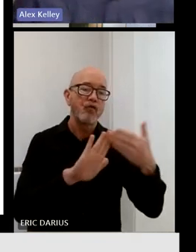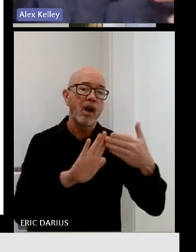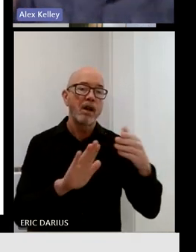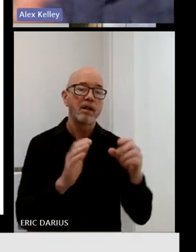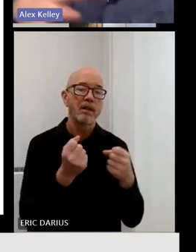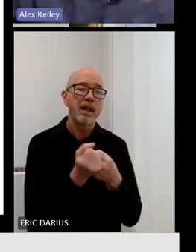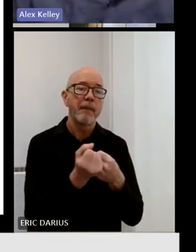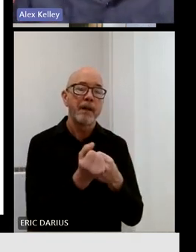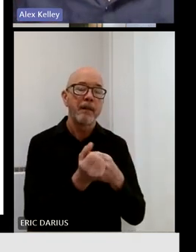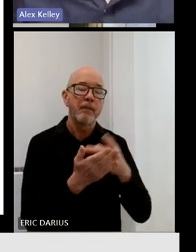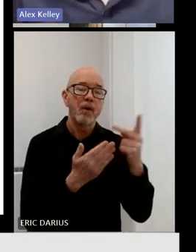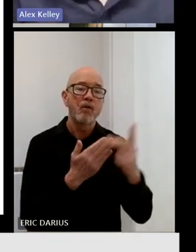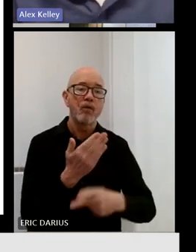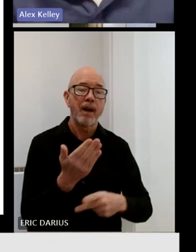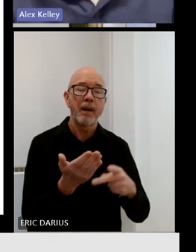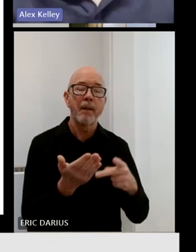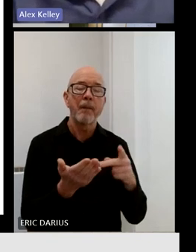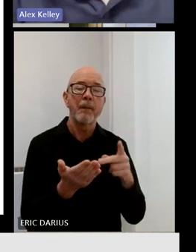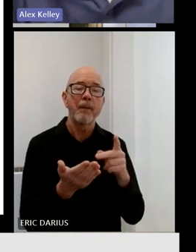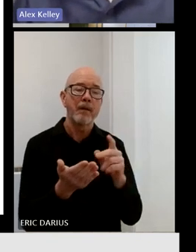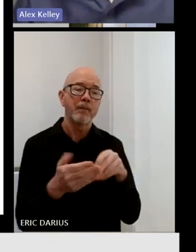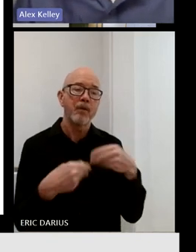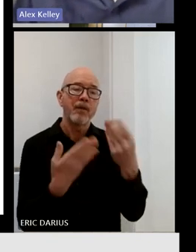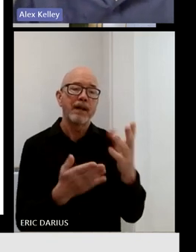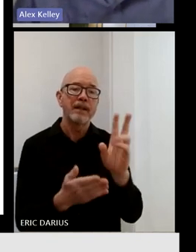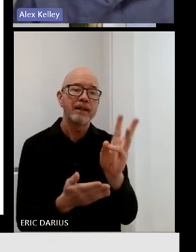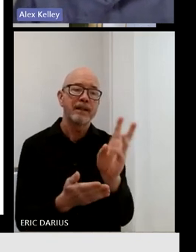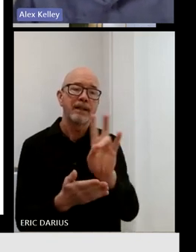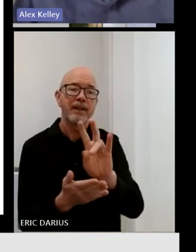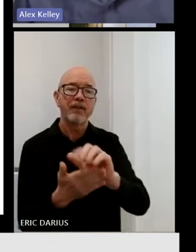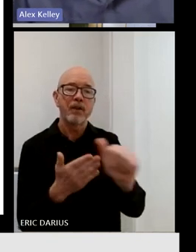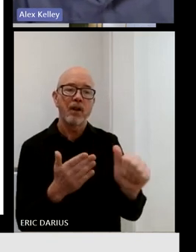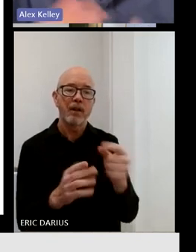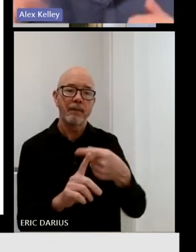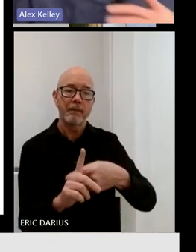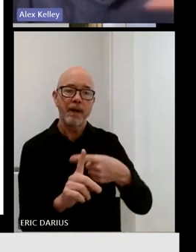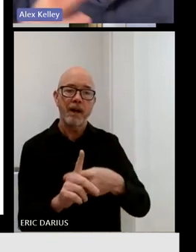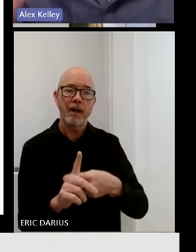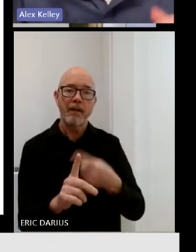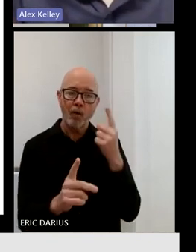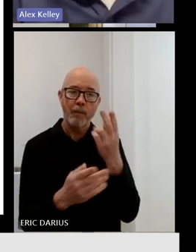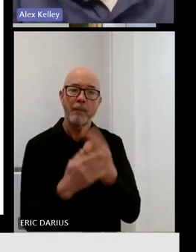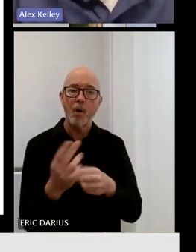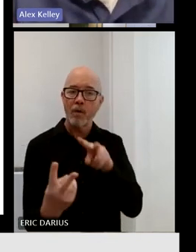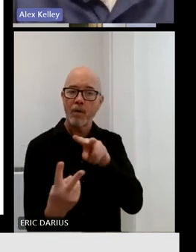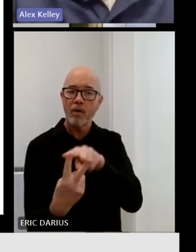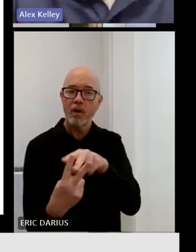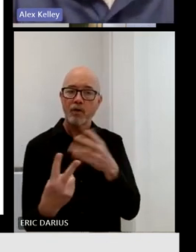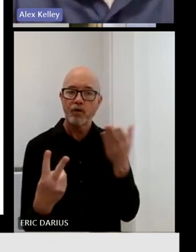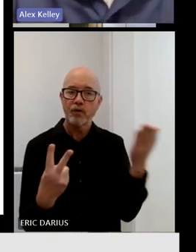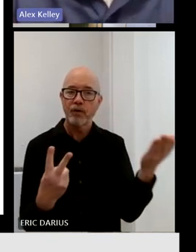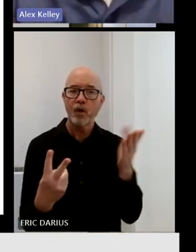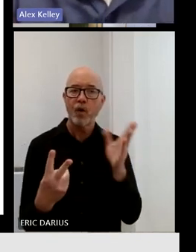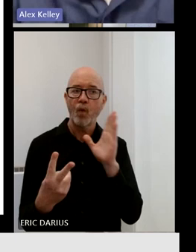Vermonters again for both of those services is the right. That is the right level to